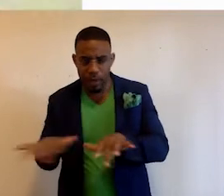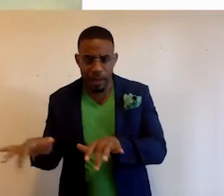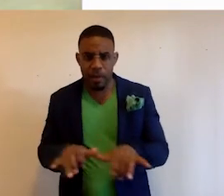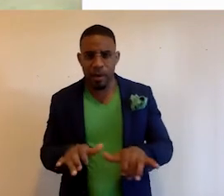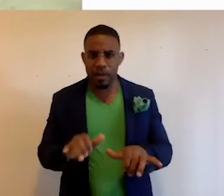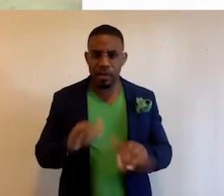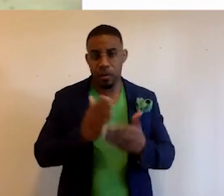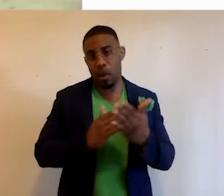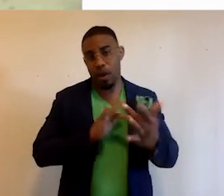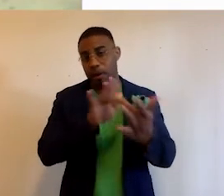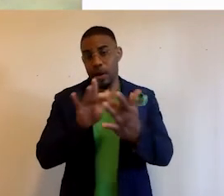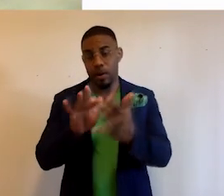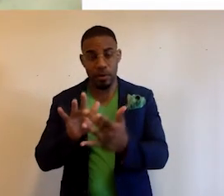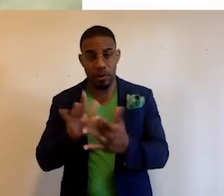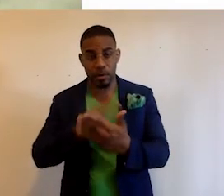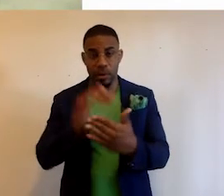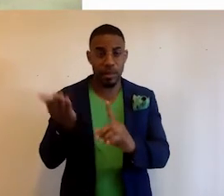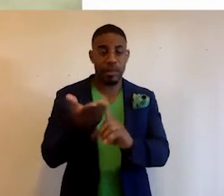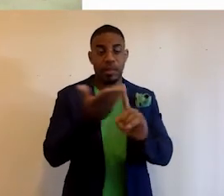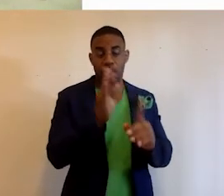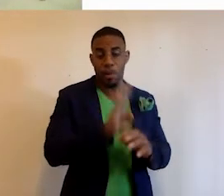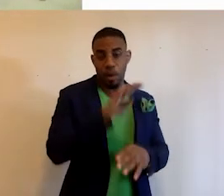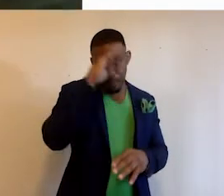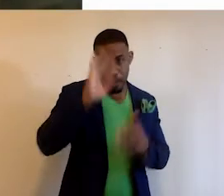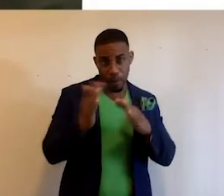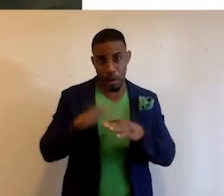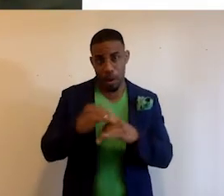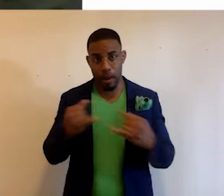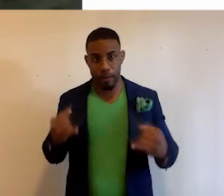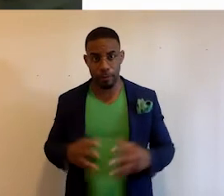part of an outreach project to get Boston's Black neighborhoods online.